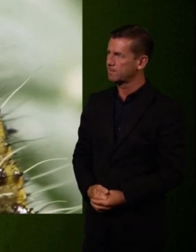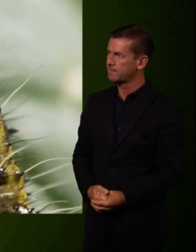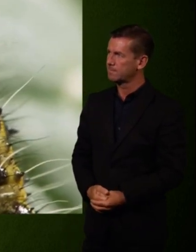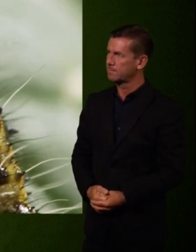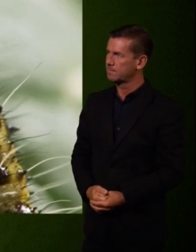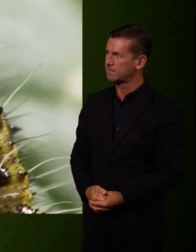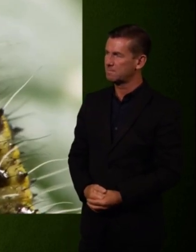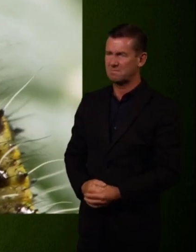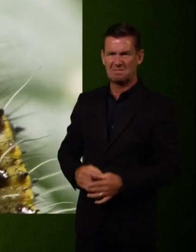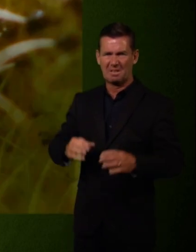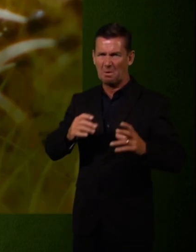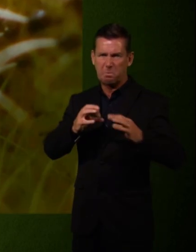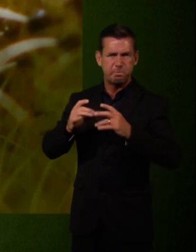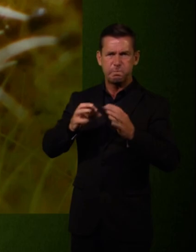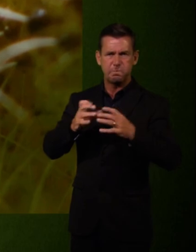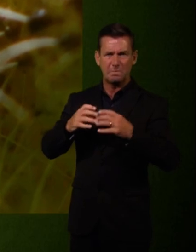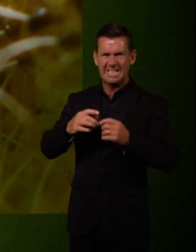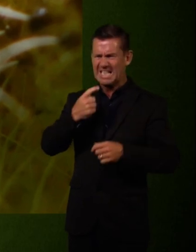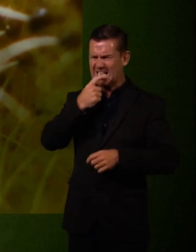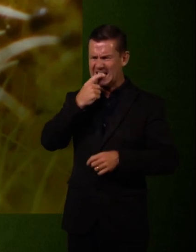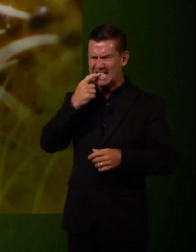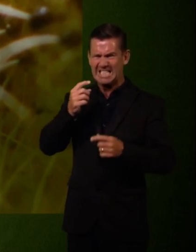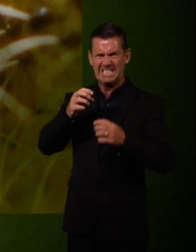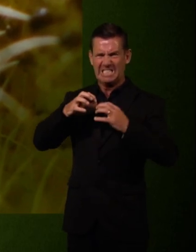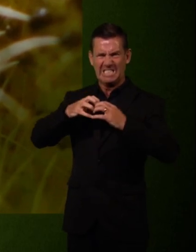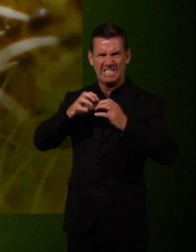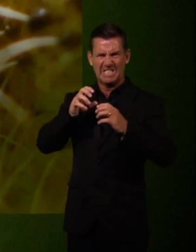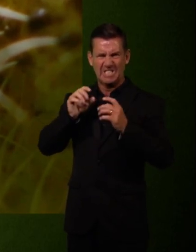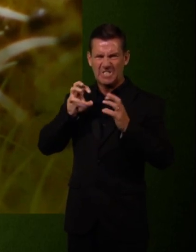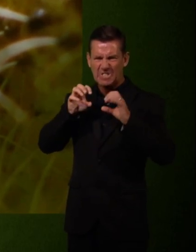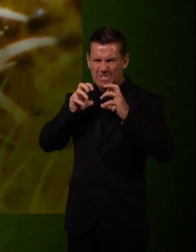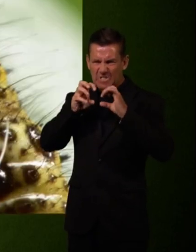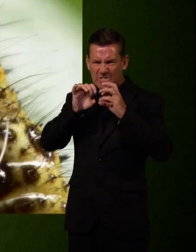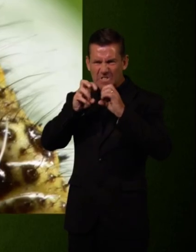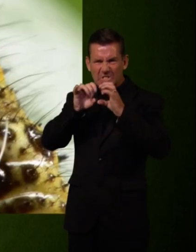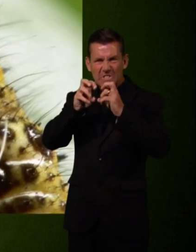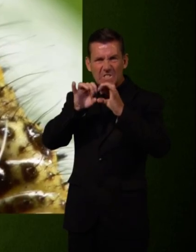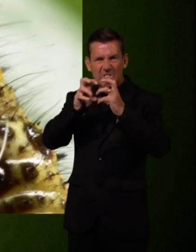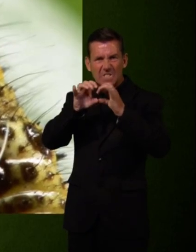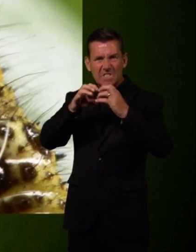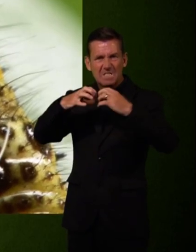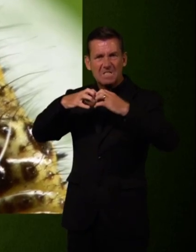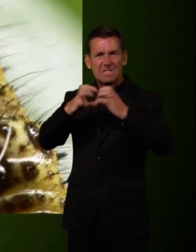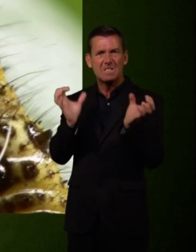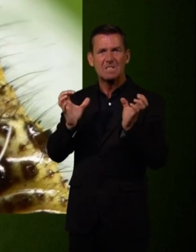Then, using sharp teeth, they bore holes through the skin.